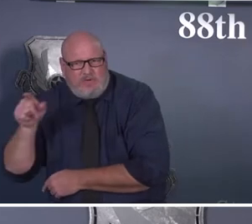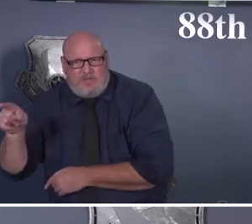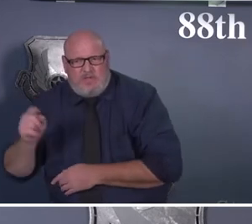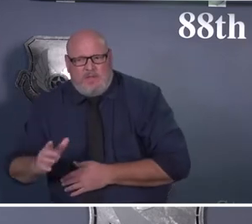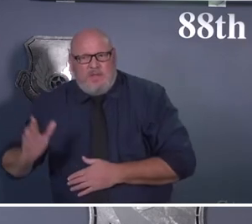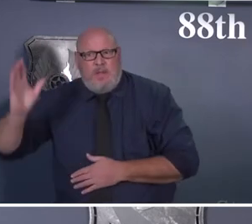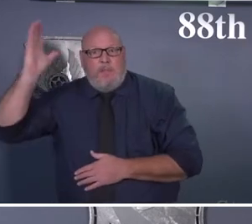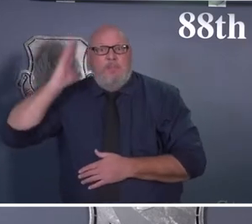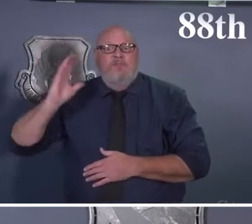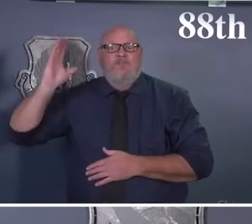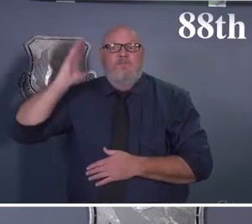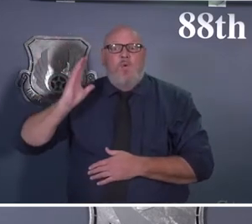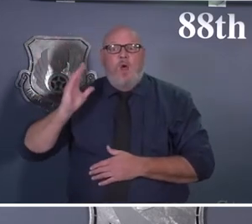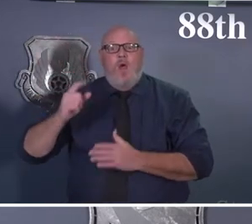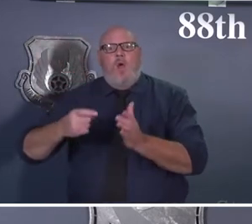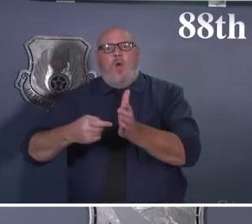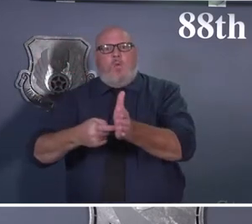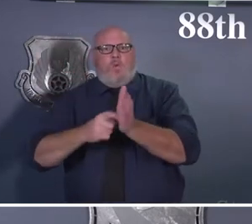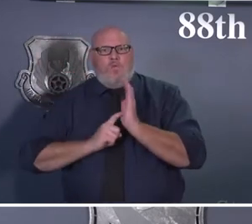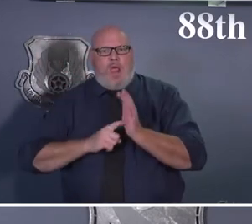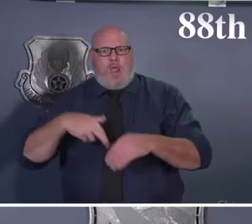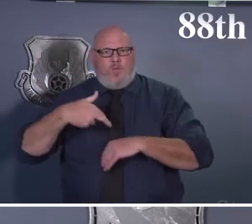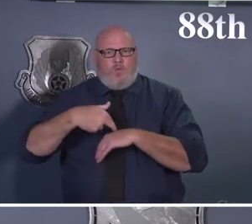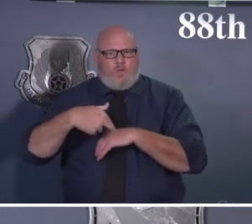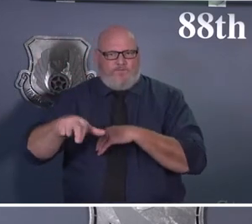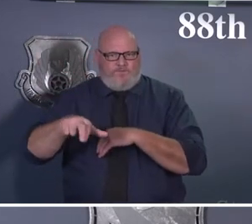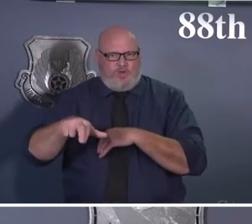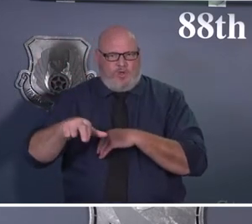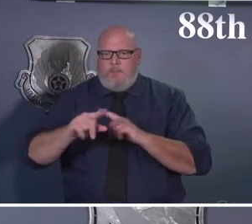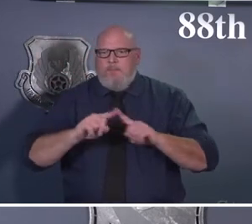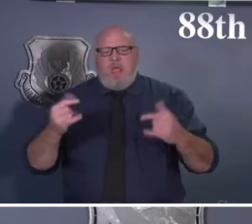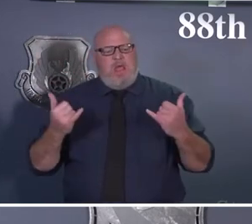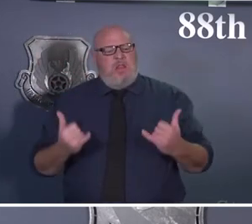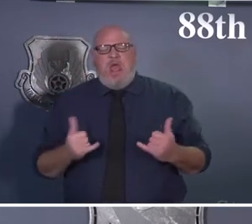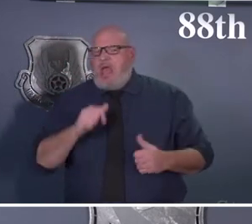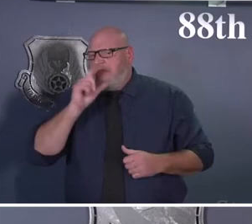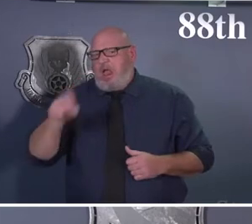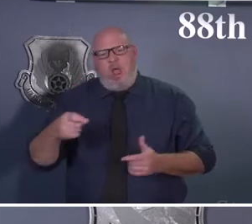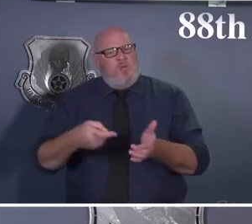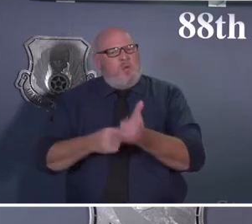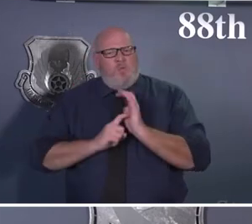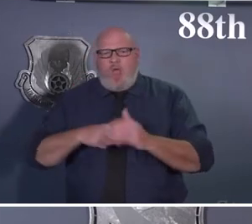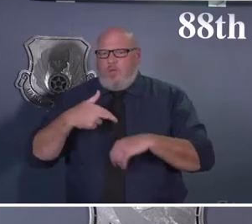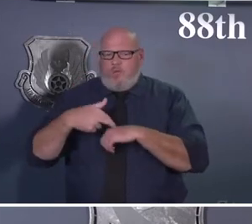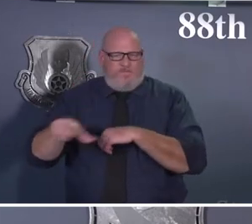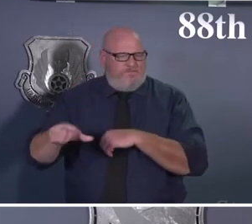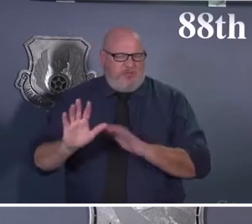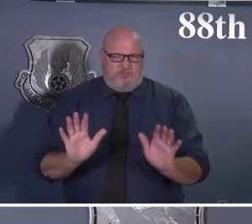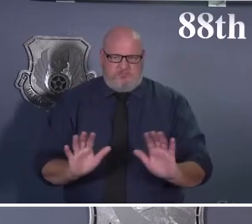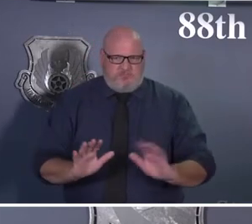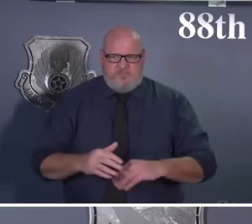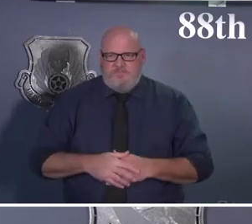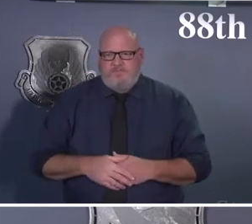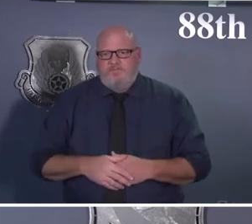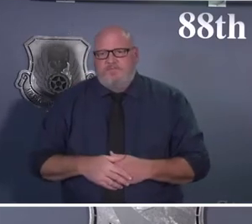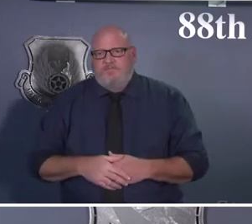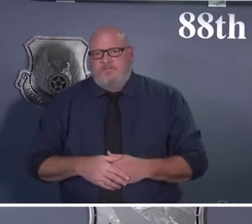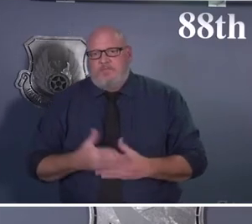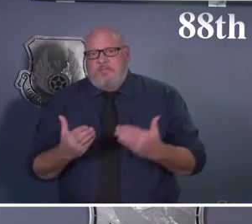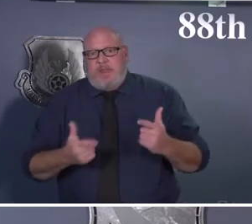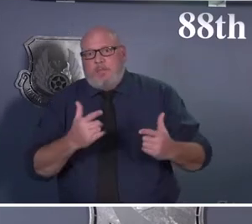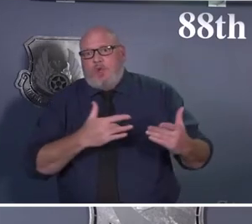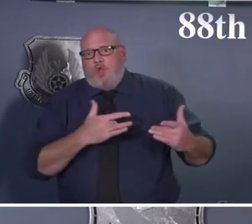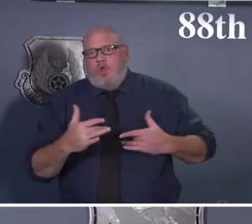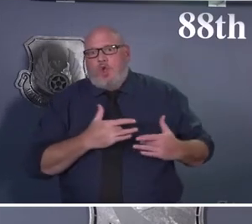centers, but we're encouraging people for acute care needs. So new, what you say, what you are concerned about conditions to go to an urgent